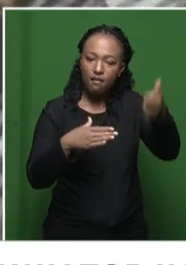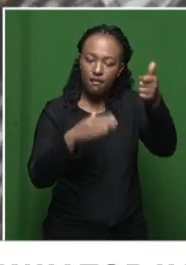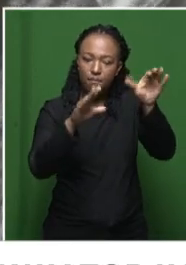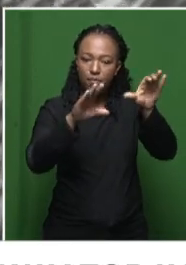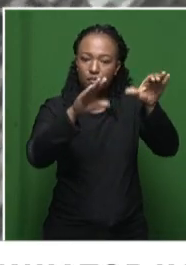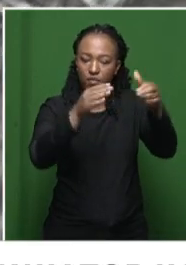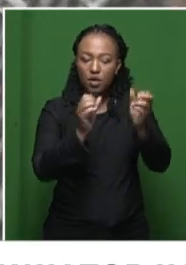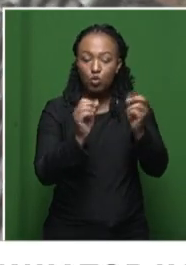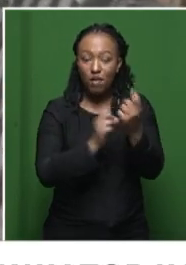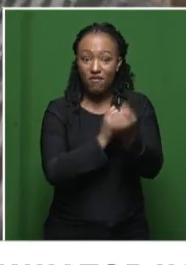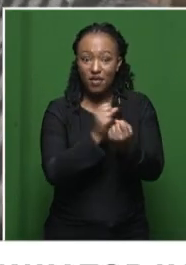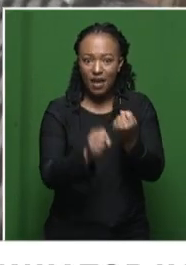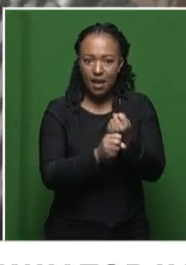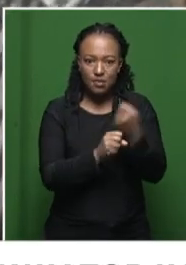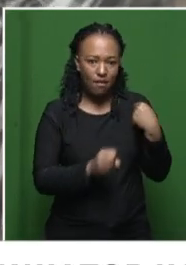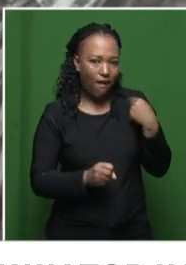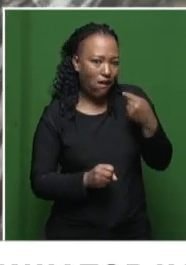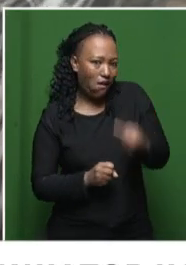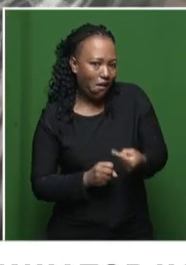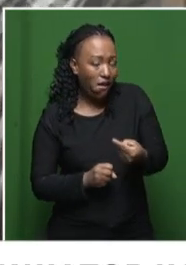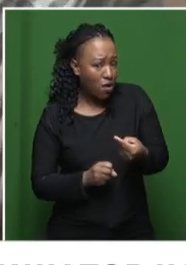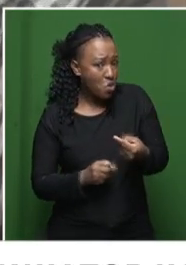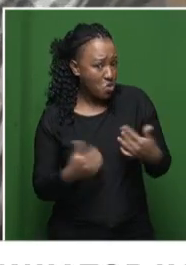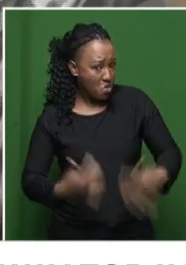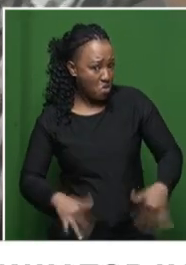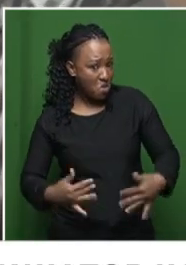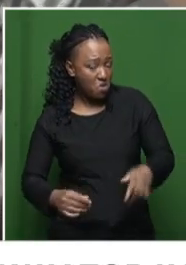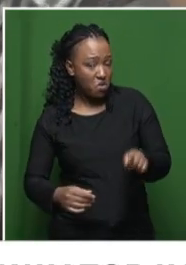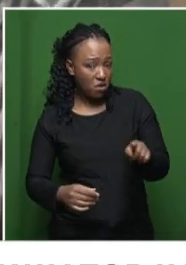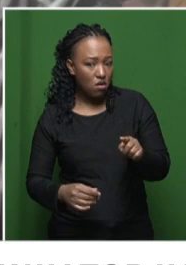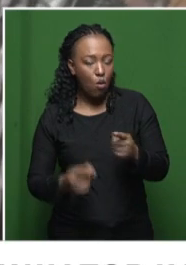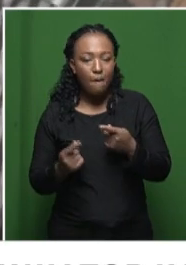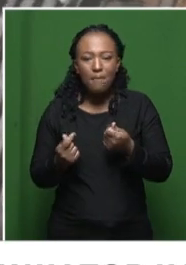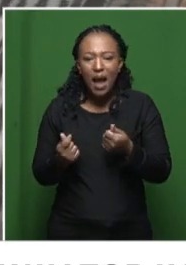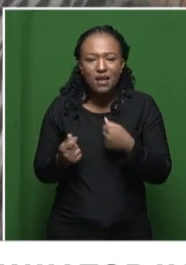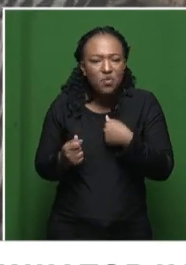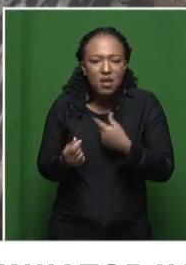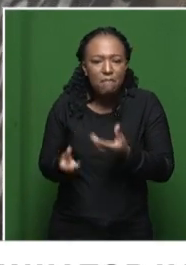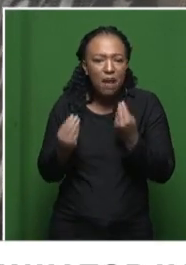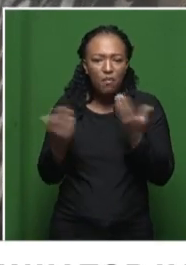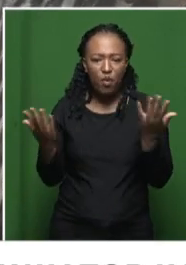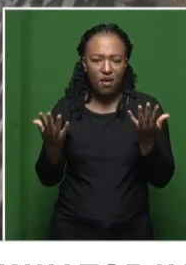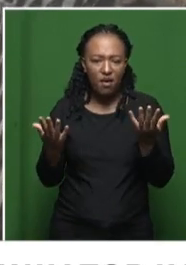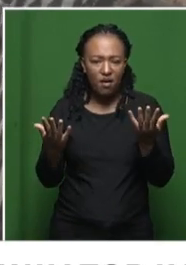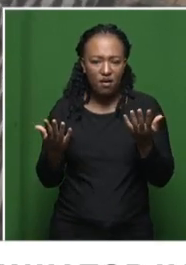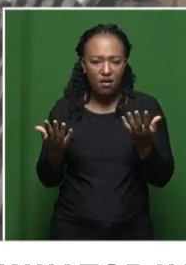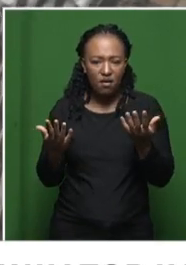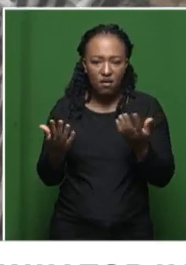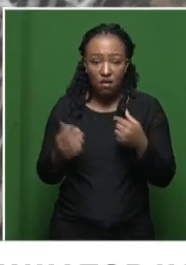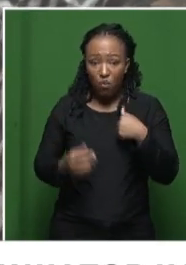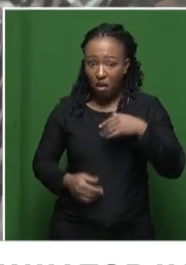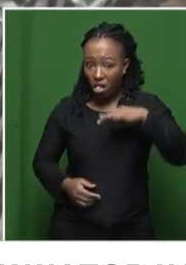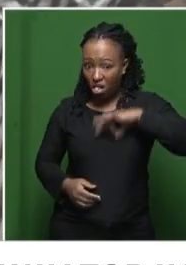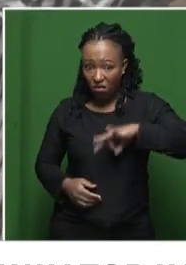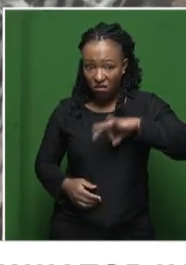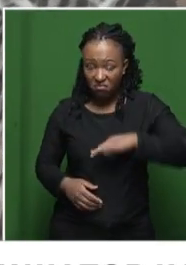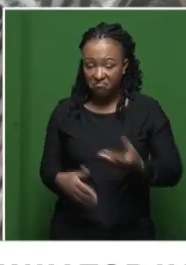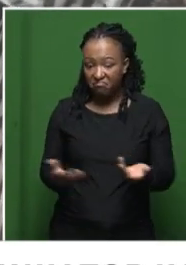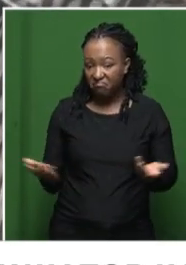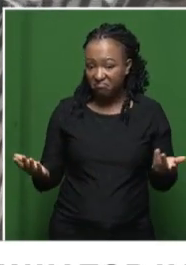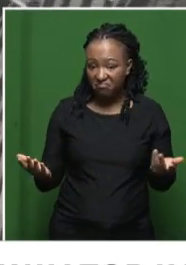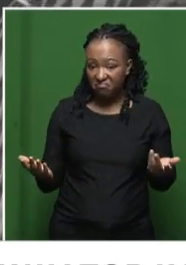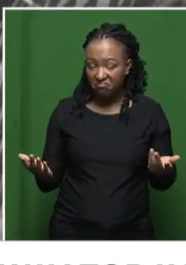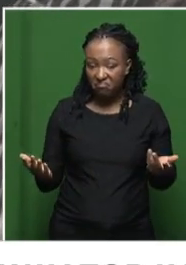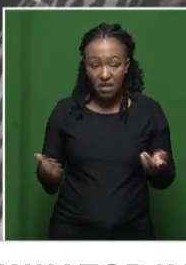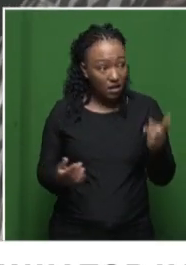Twelve years from the church tree, we're in church. Where can we get money? We don't have money